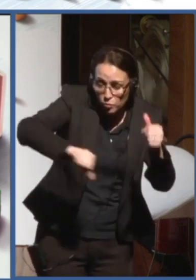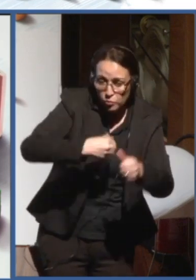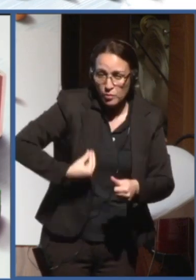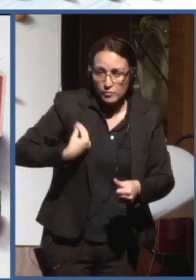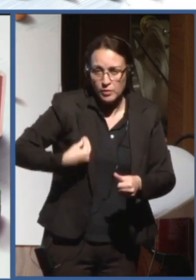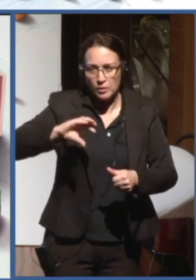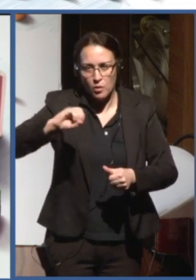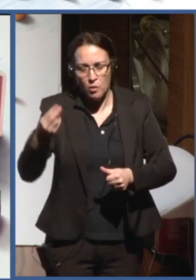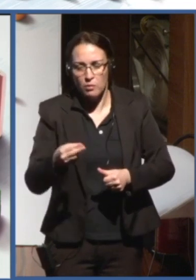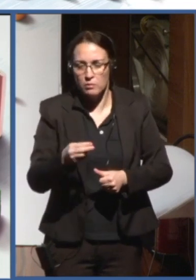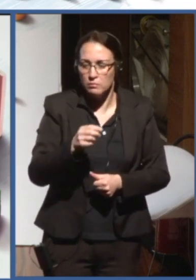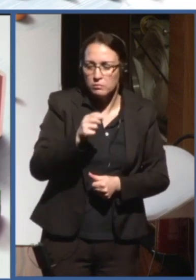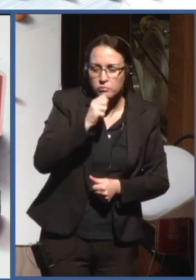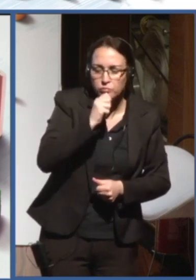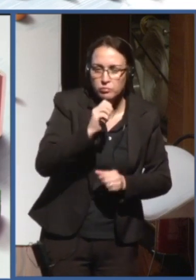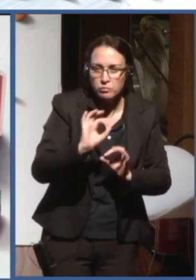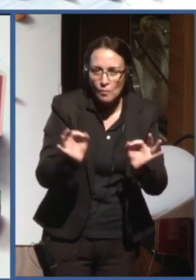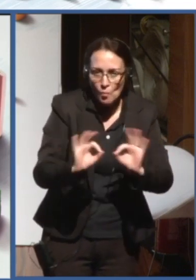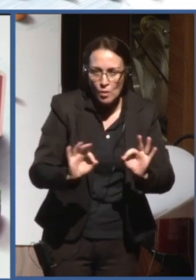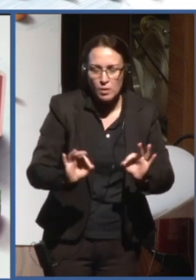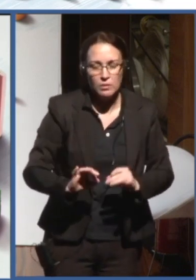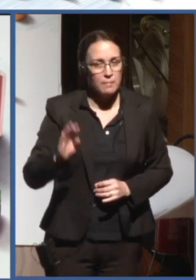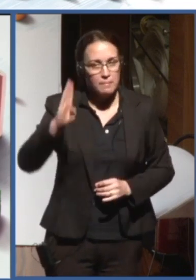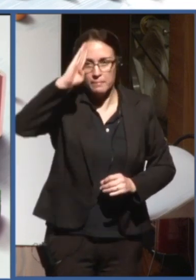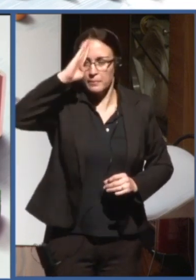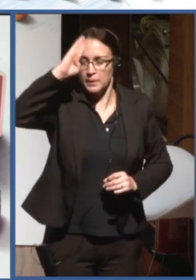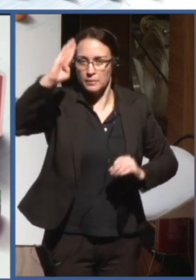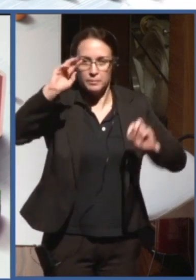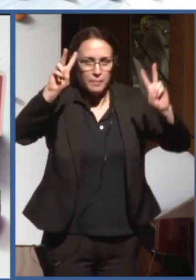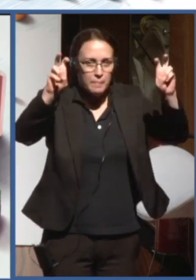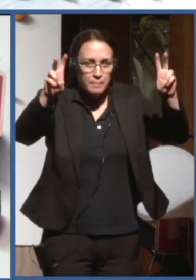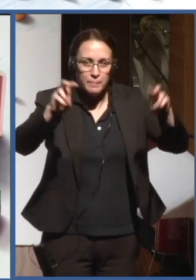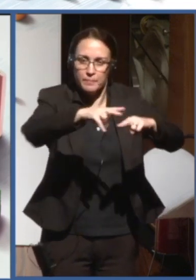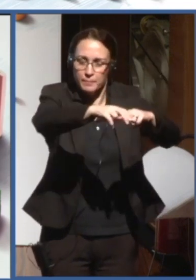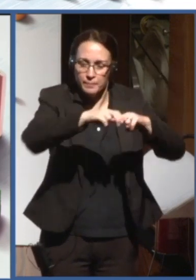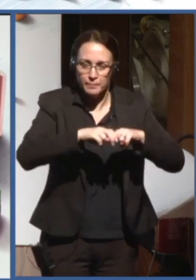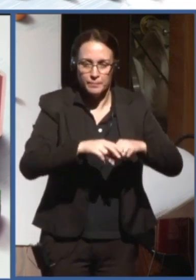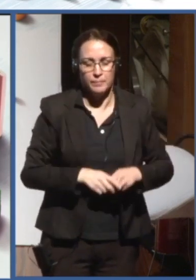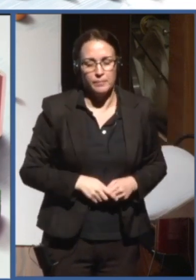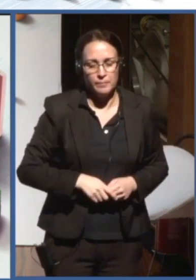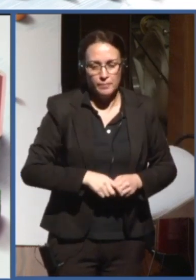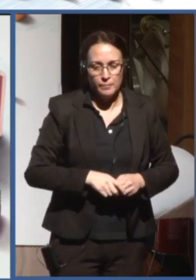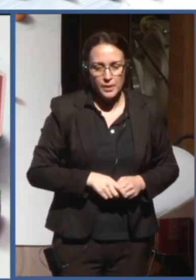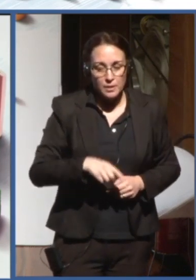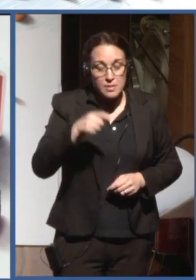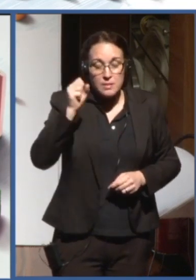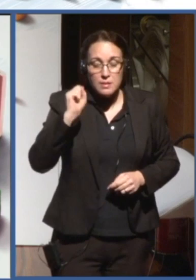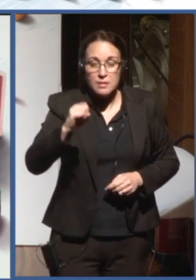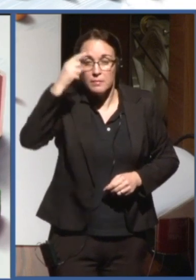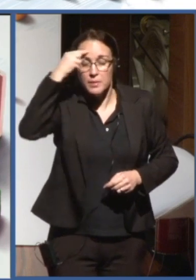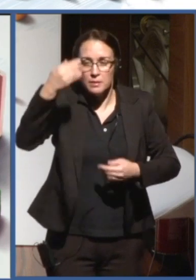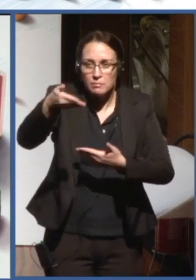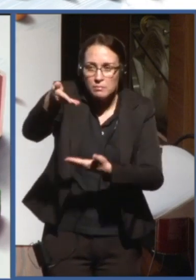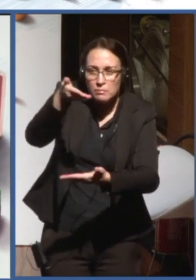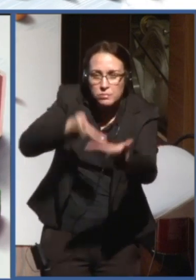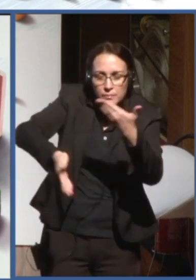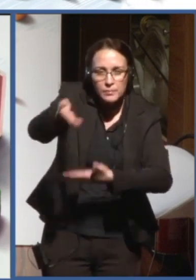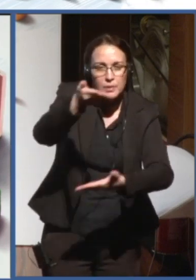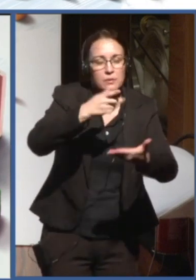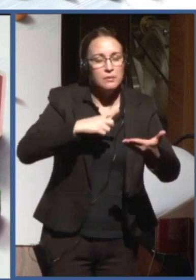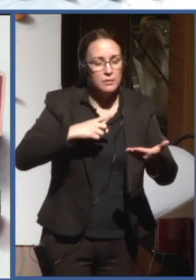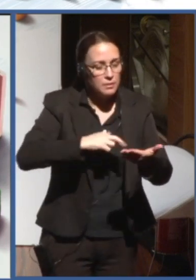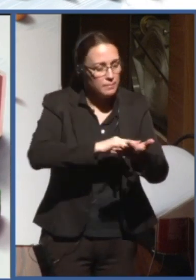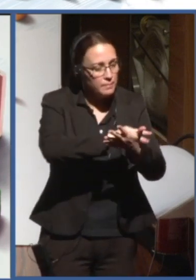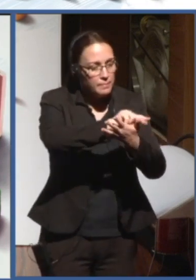Because, that is one of the main aspects. If we think about collaboration, there is a series of gaps that are extremely